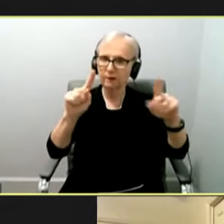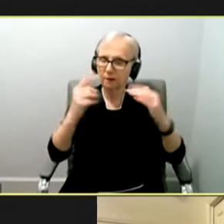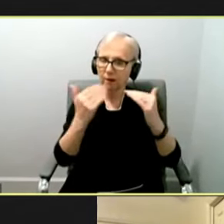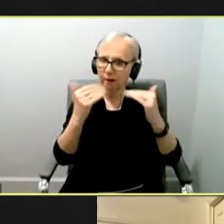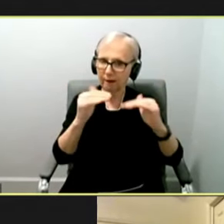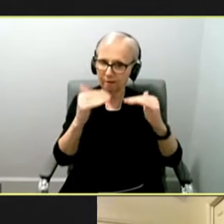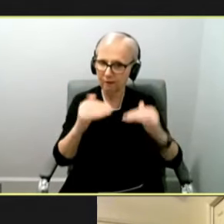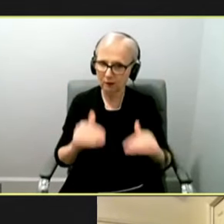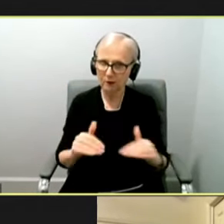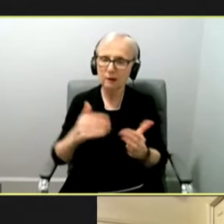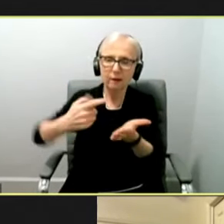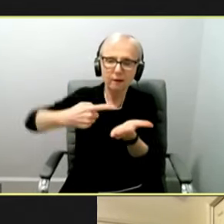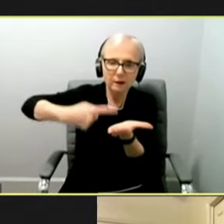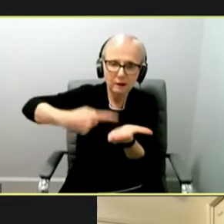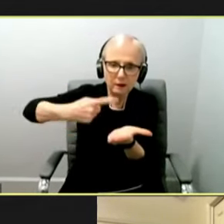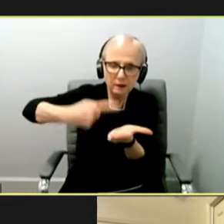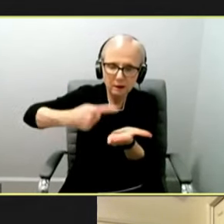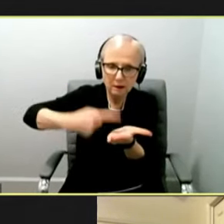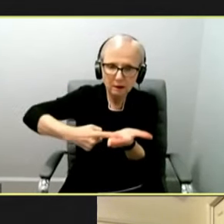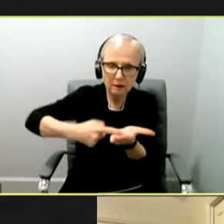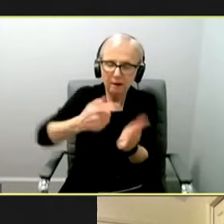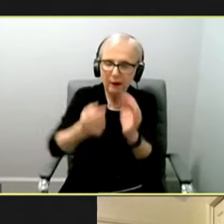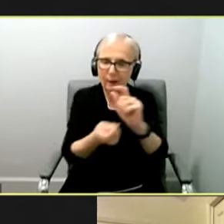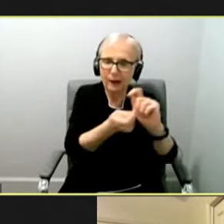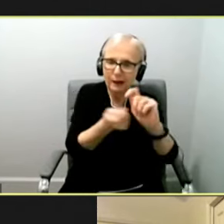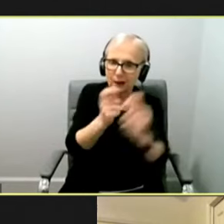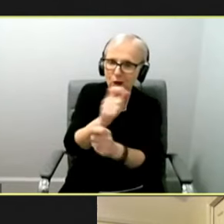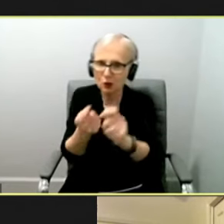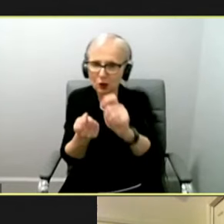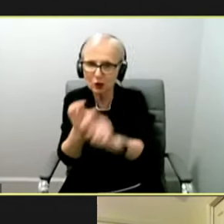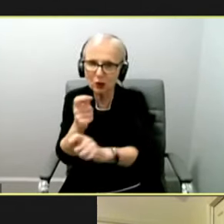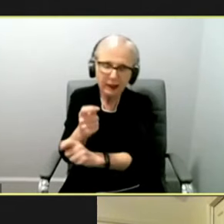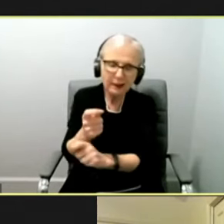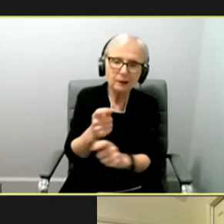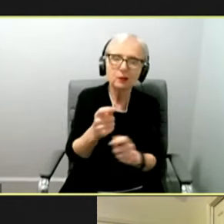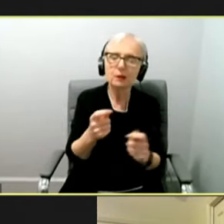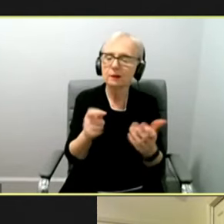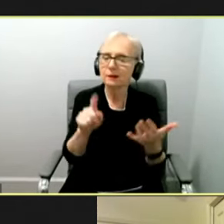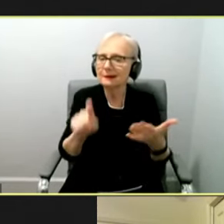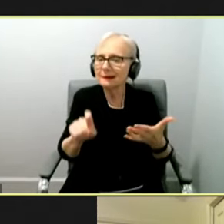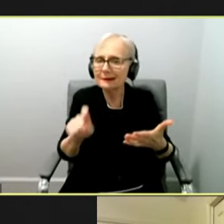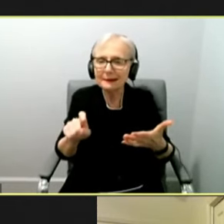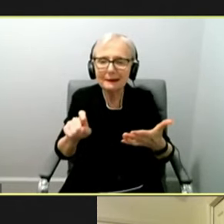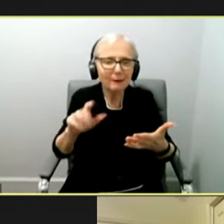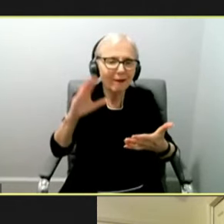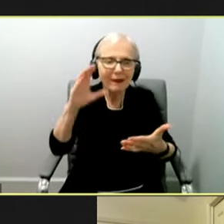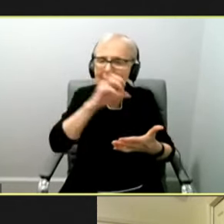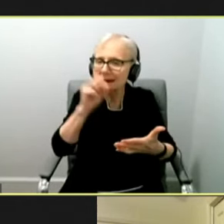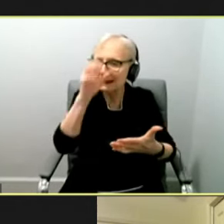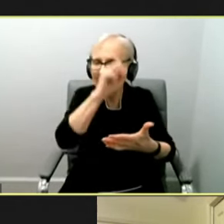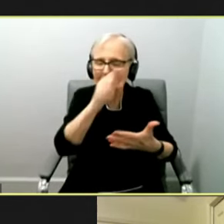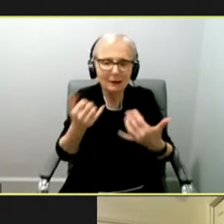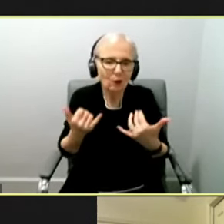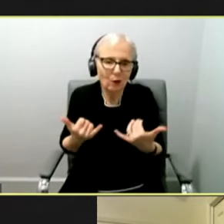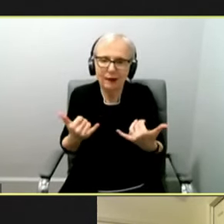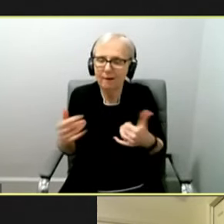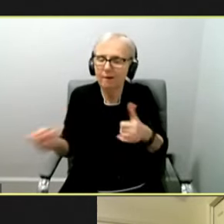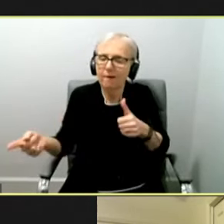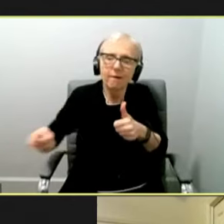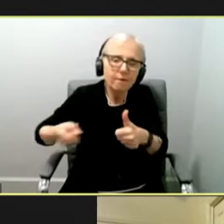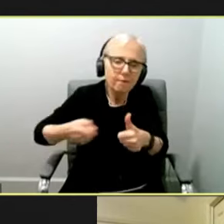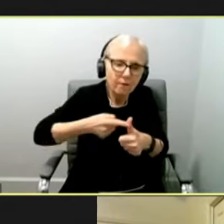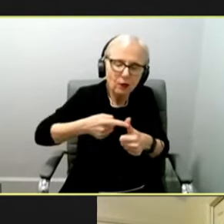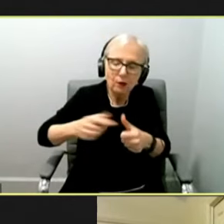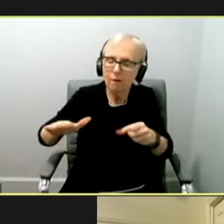they have already talked about the fact that they could make changes if changes would be needed. But again, that's a lot of speculation. And I think we first need to really